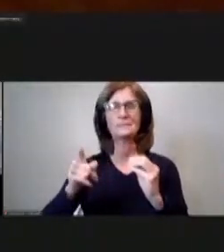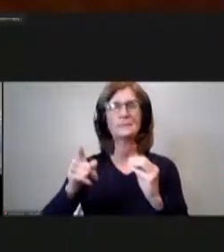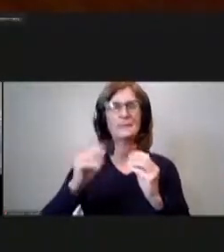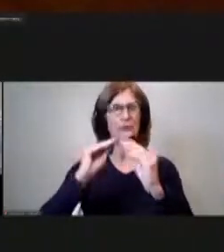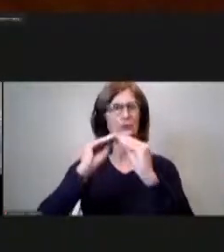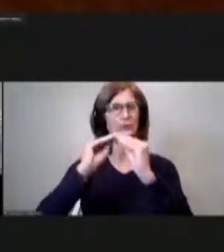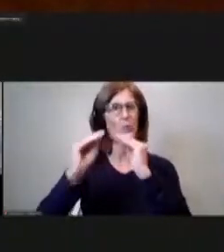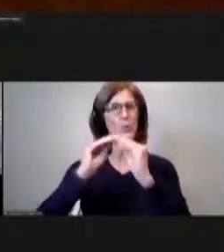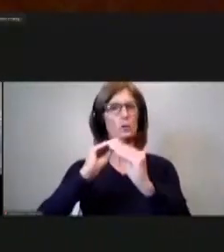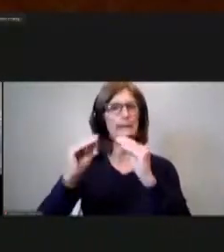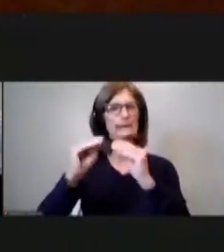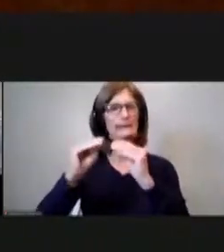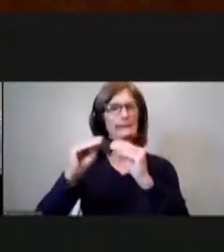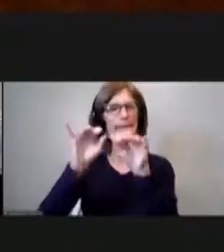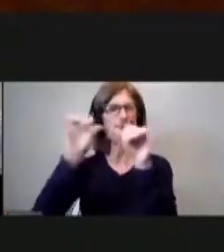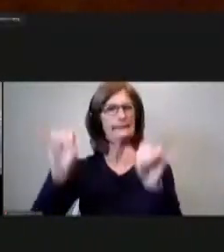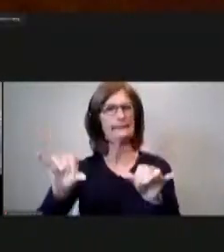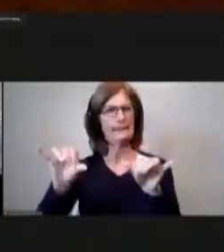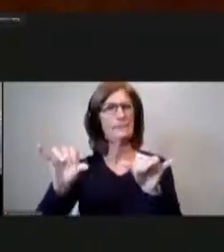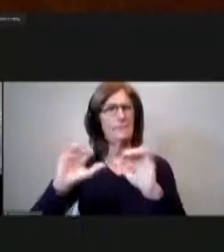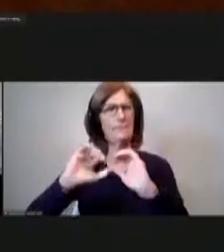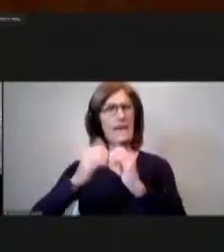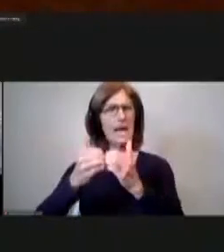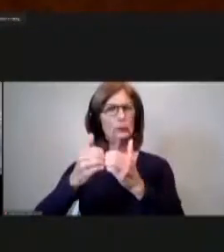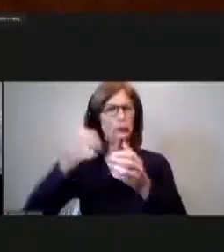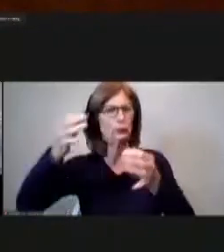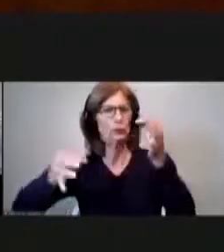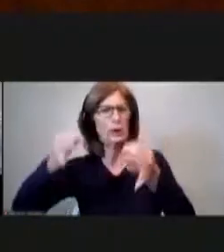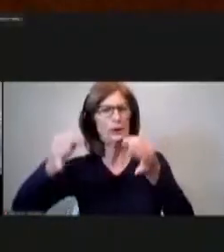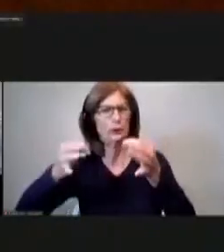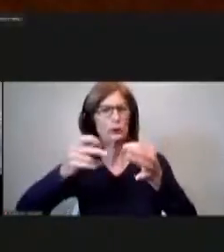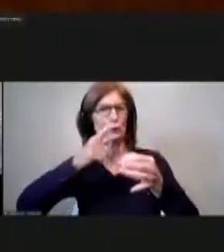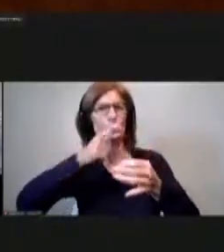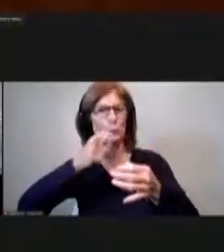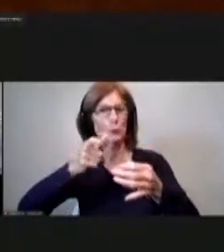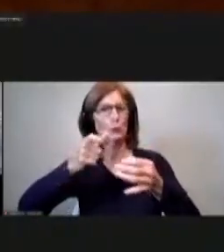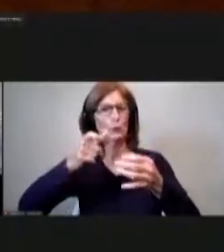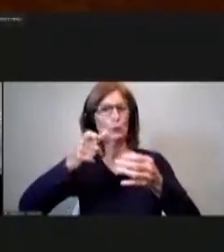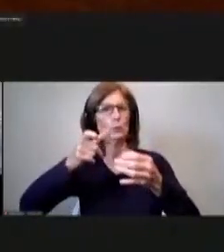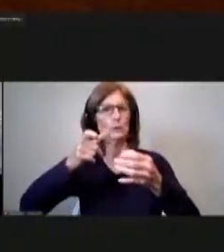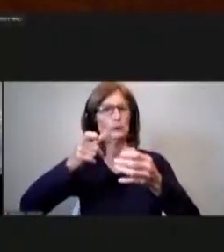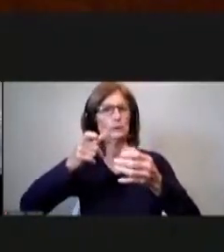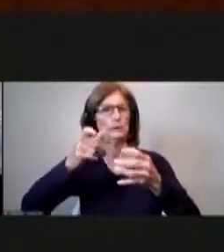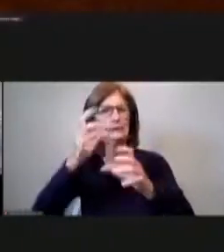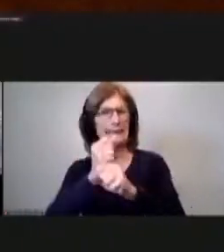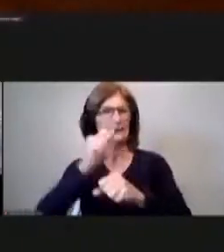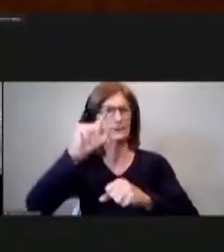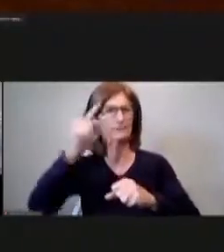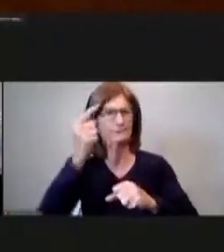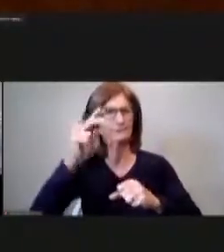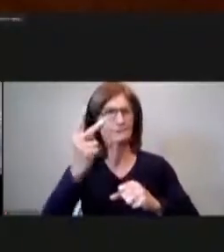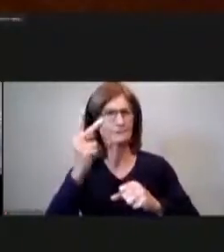place internally about how it's being scored um so